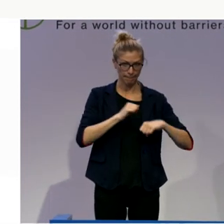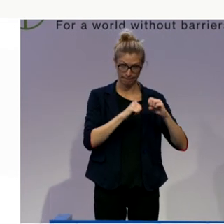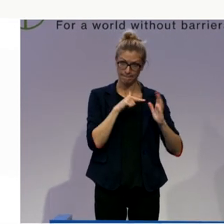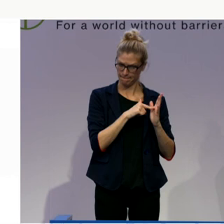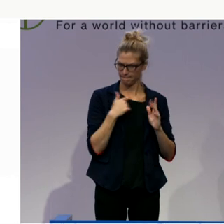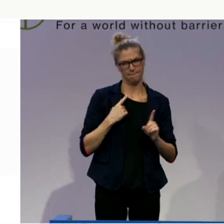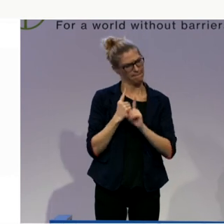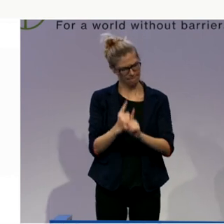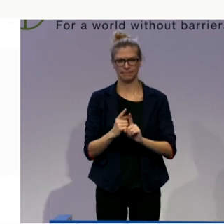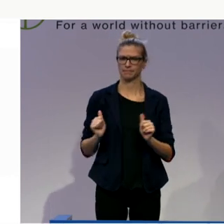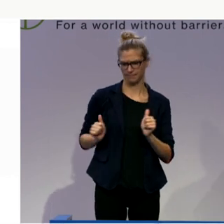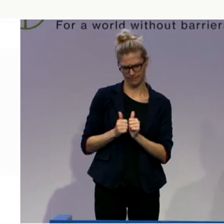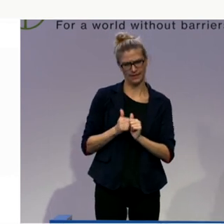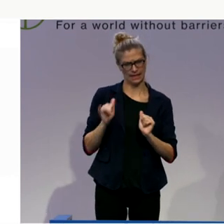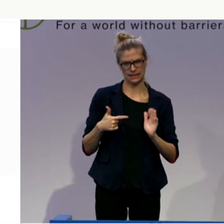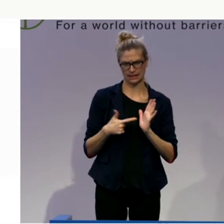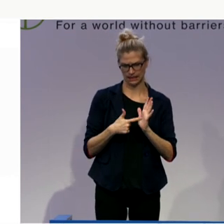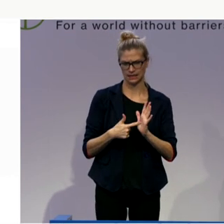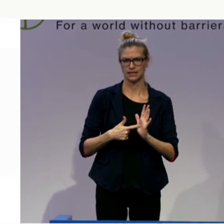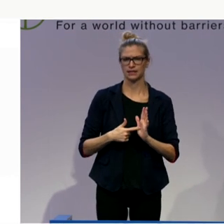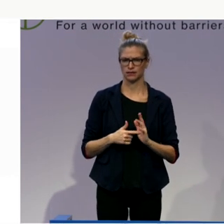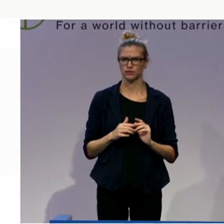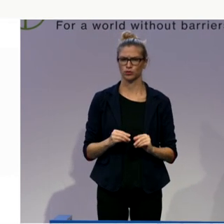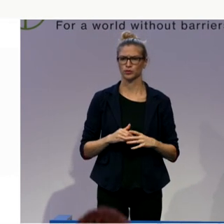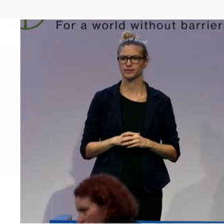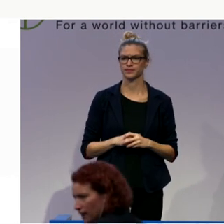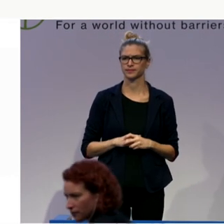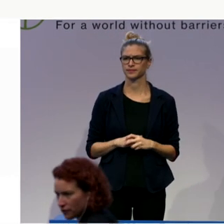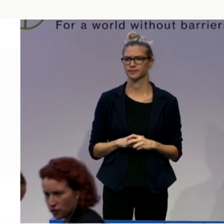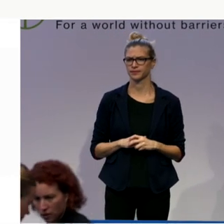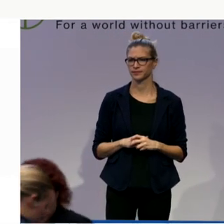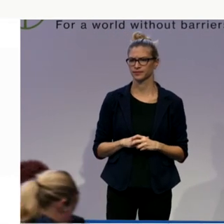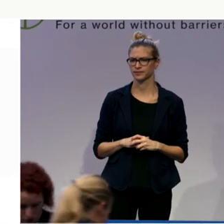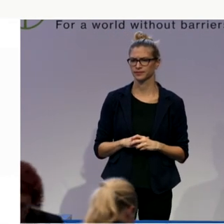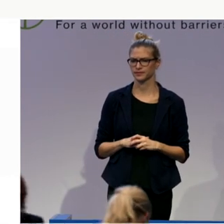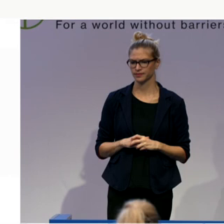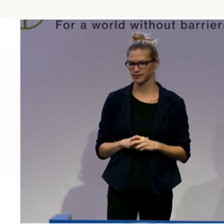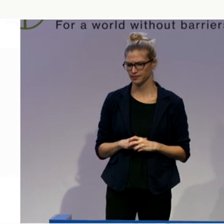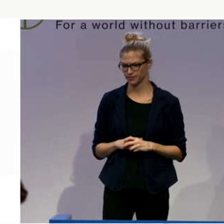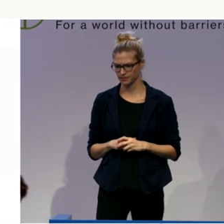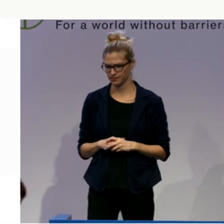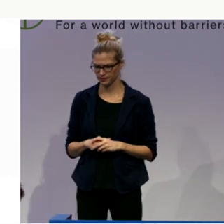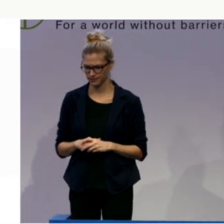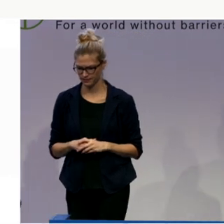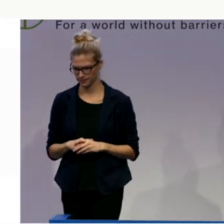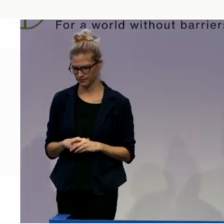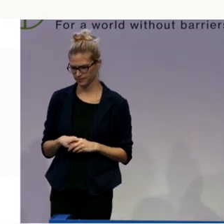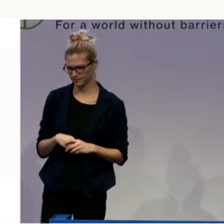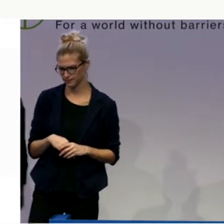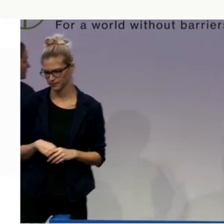personal budget. Thank you very much indeed, Germain. Yorius, can you tell us